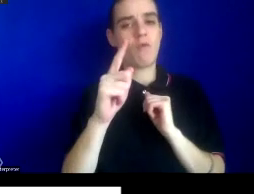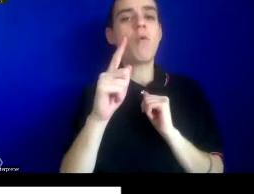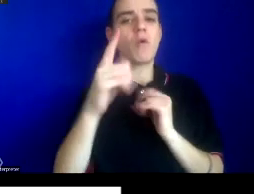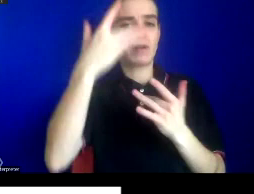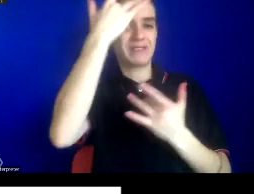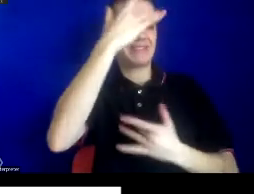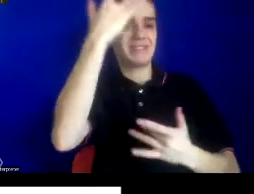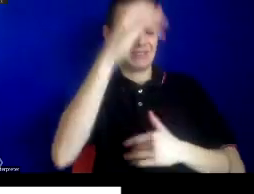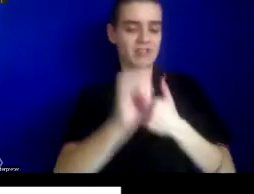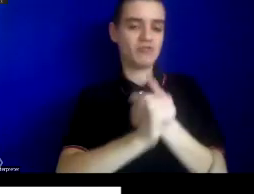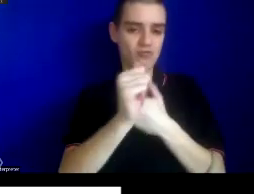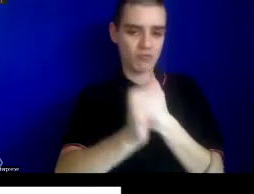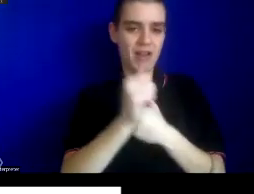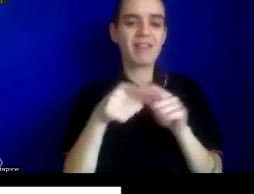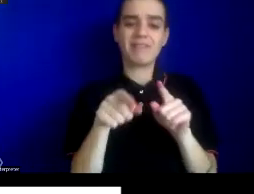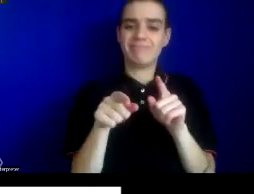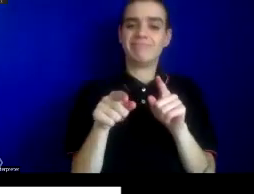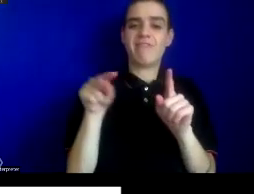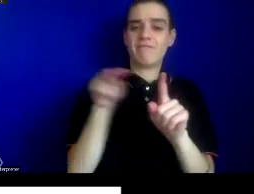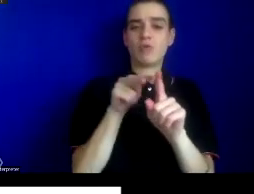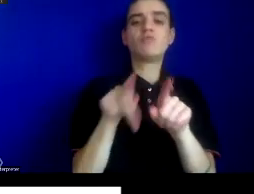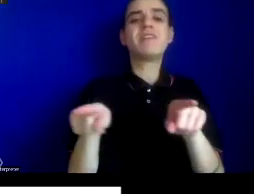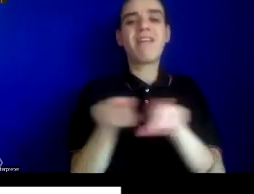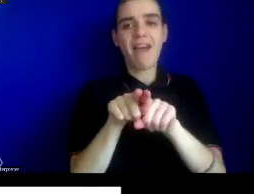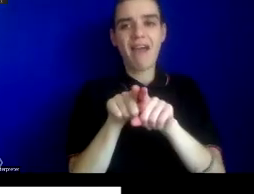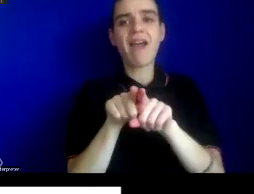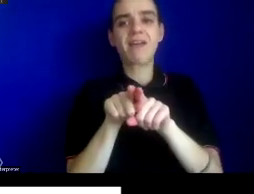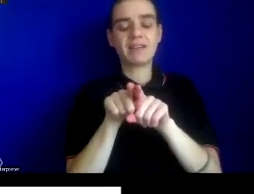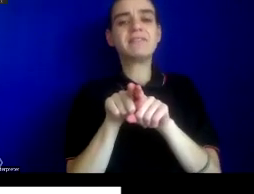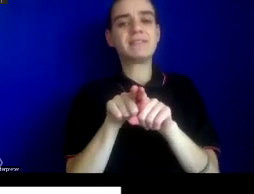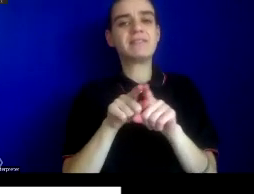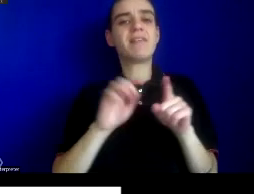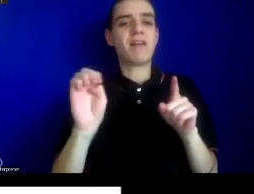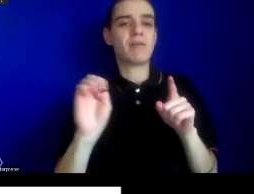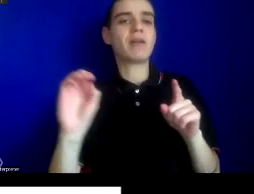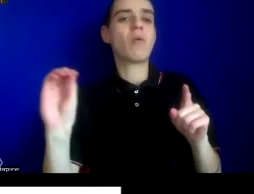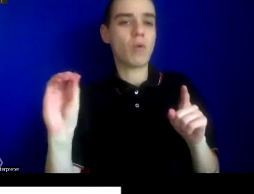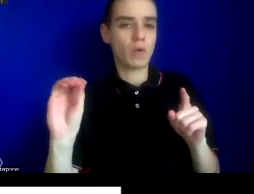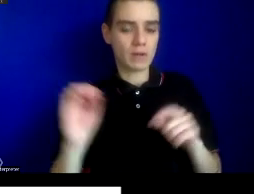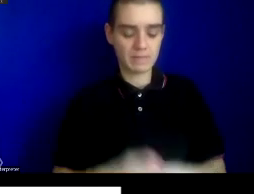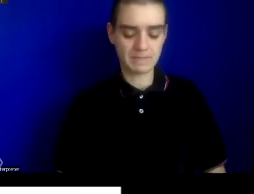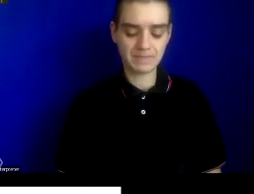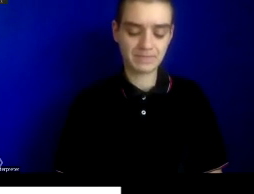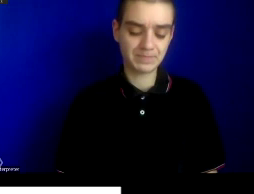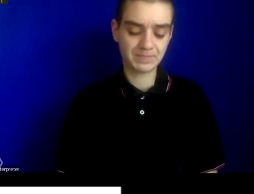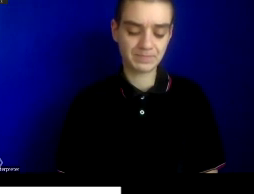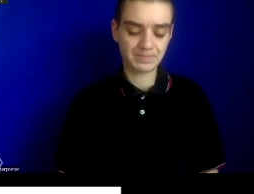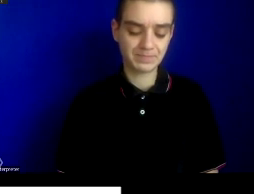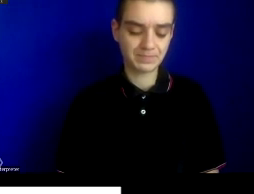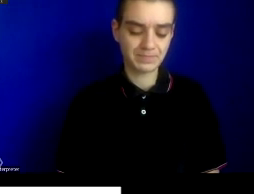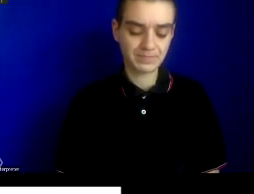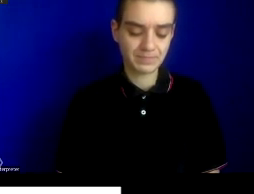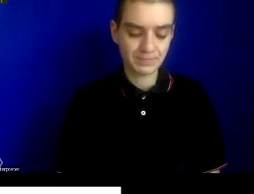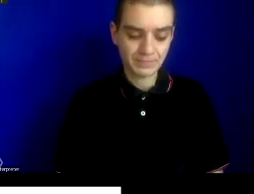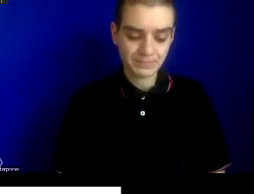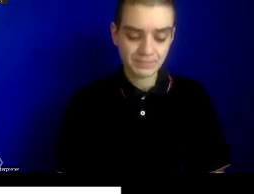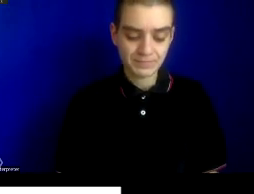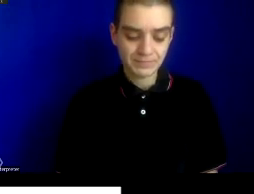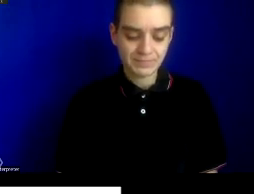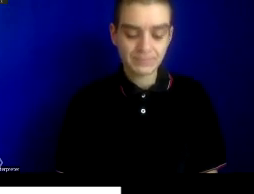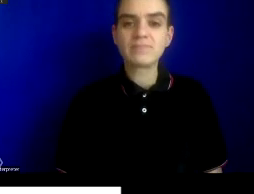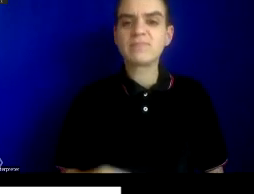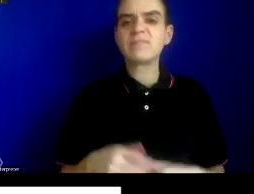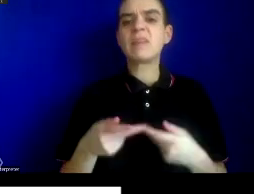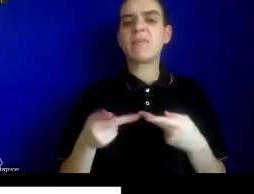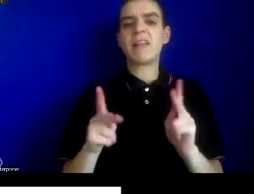as, um, in, in this or epidemic Orientalist frame. And, um, I'll let you read them as I,